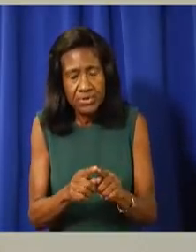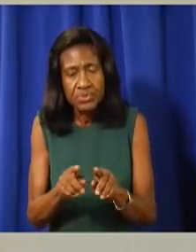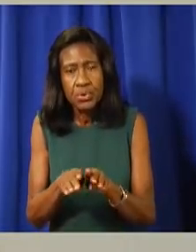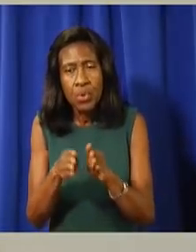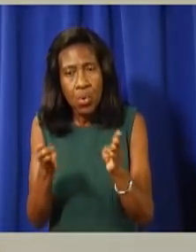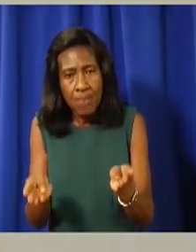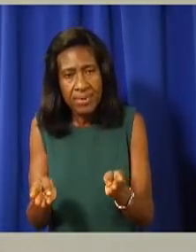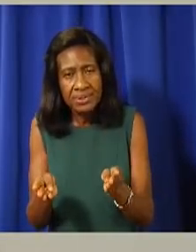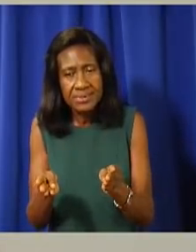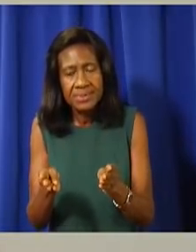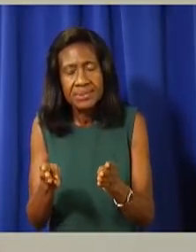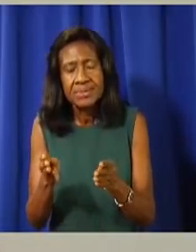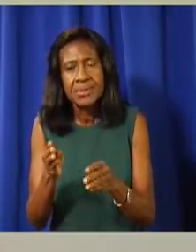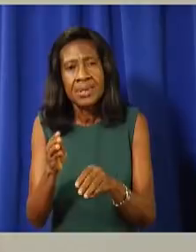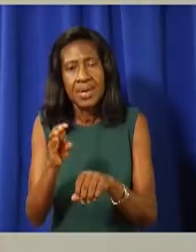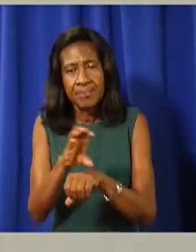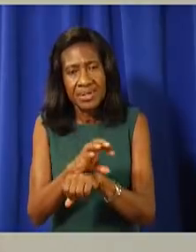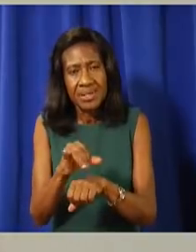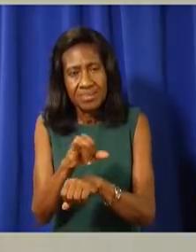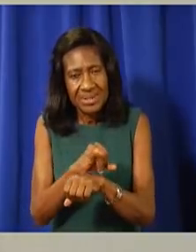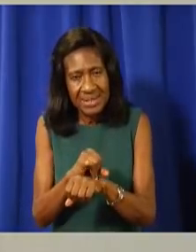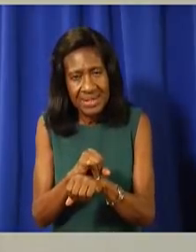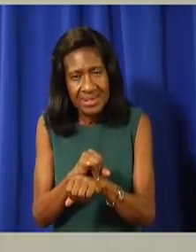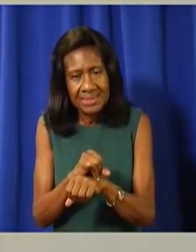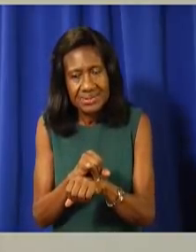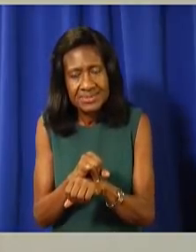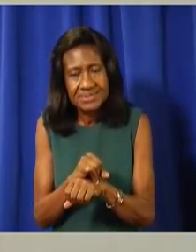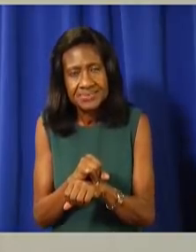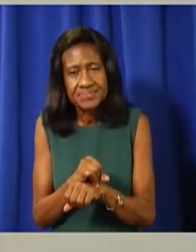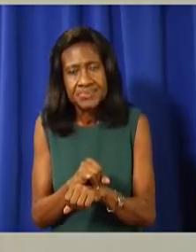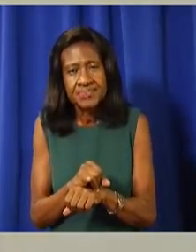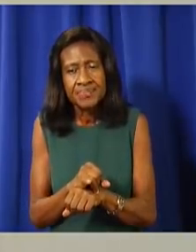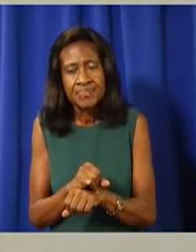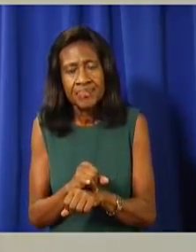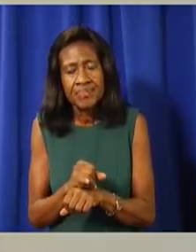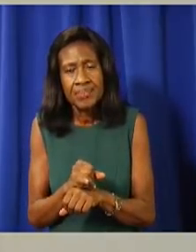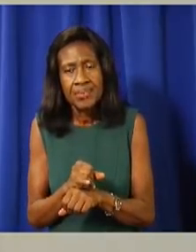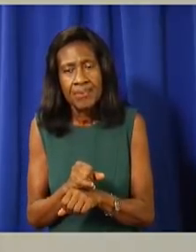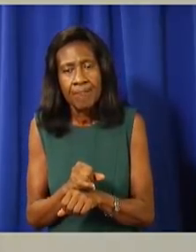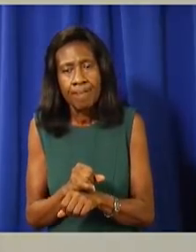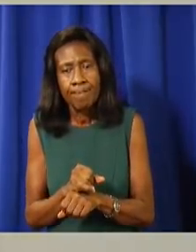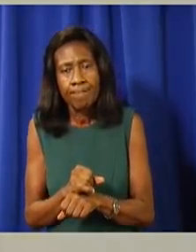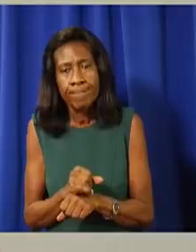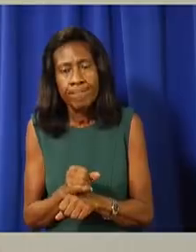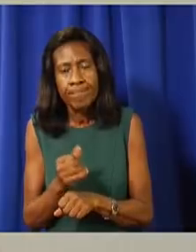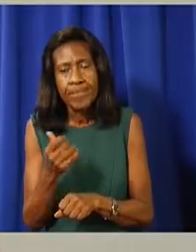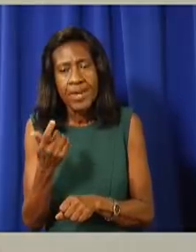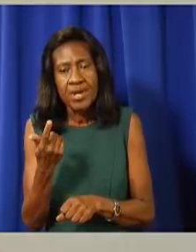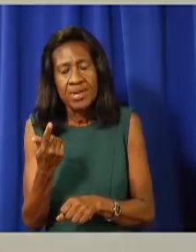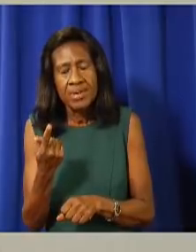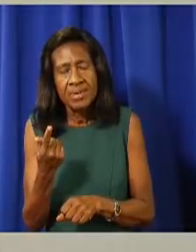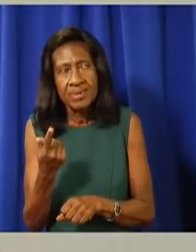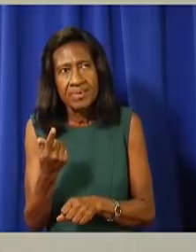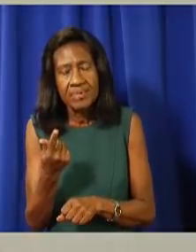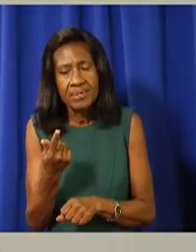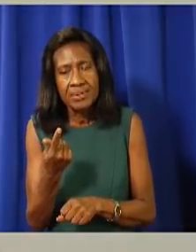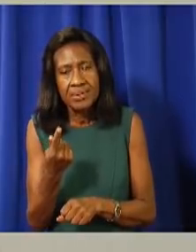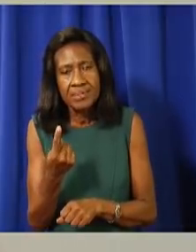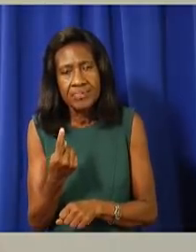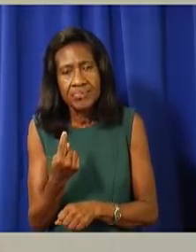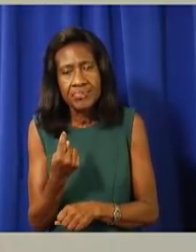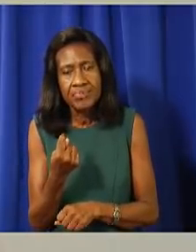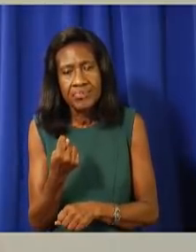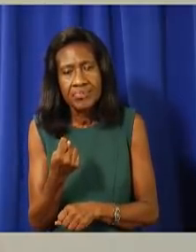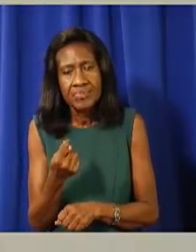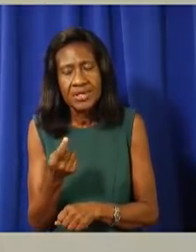have they remained stagnant nor become complacent. To the contrary, the profession that I am proud to have